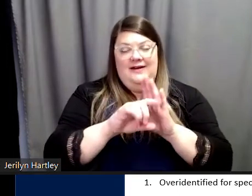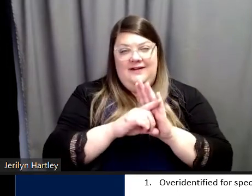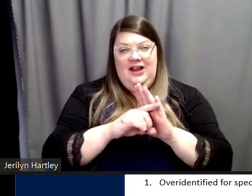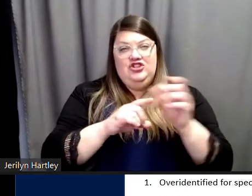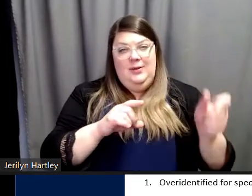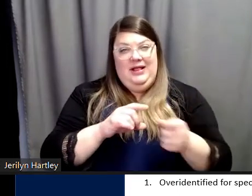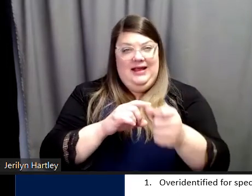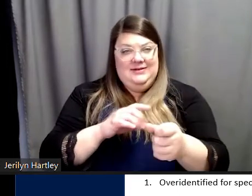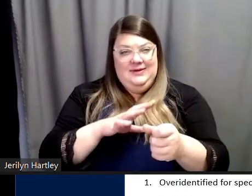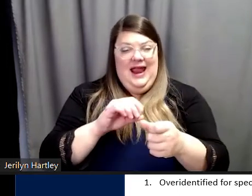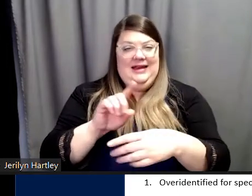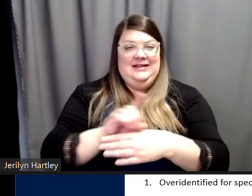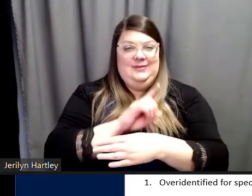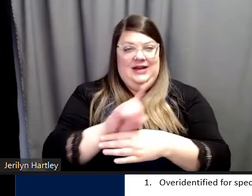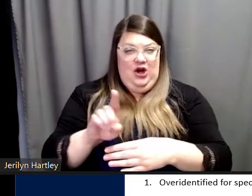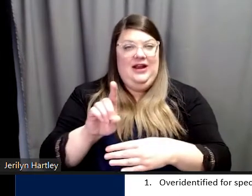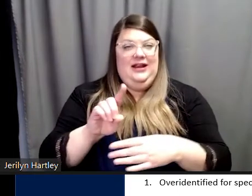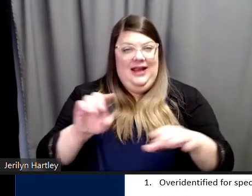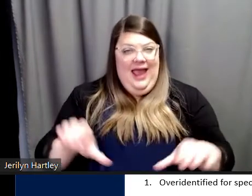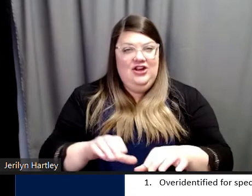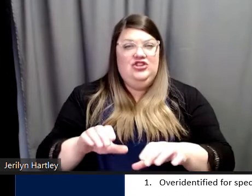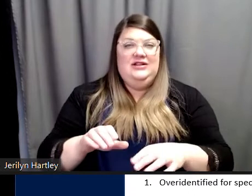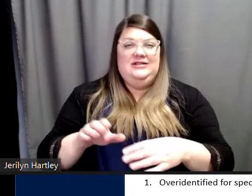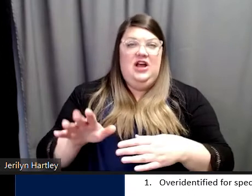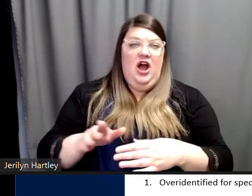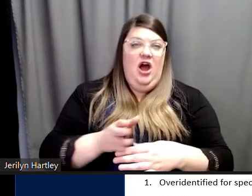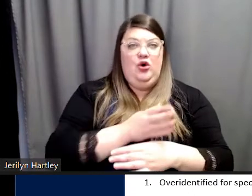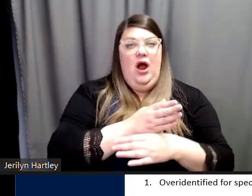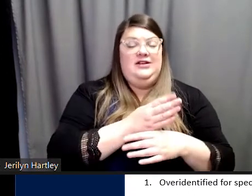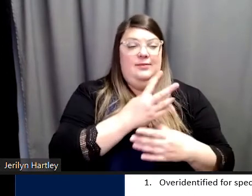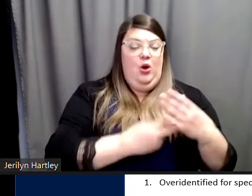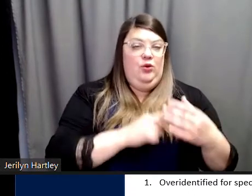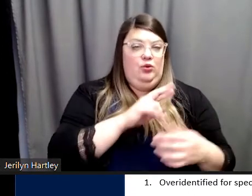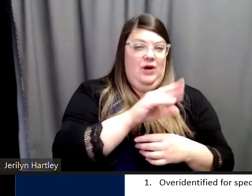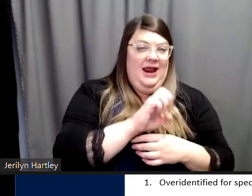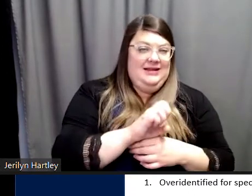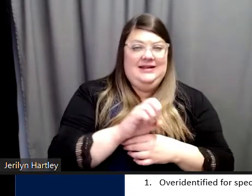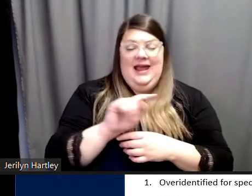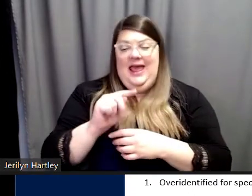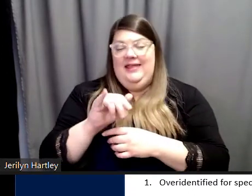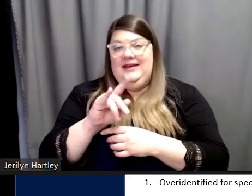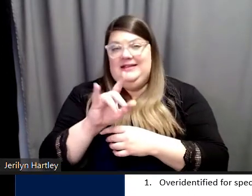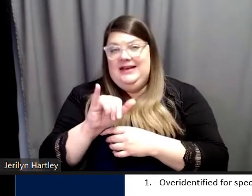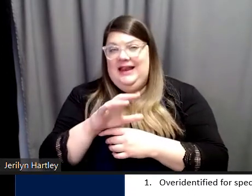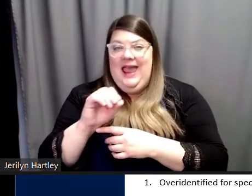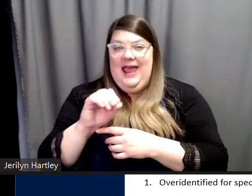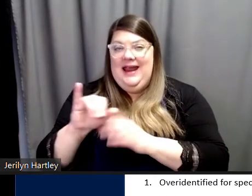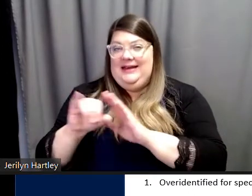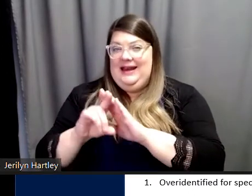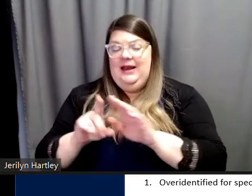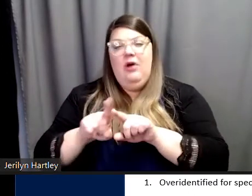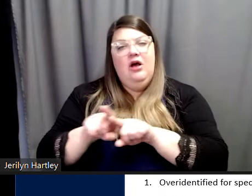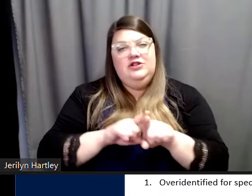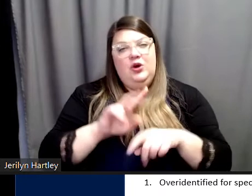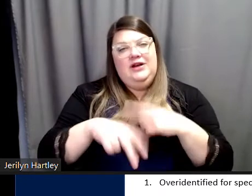and disciplinary actions across both race and ethnicity identity, but also type of disability. And